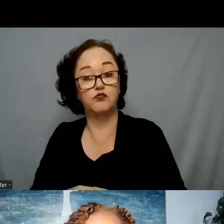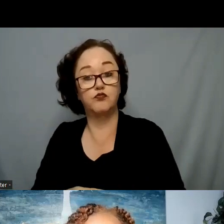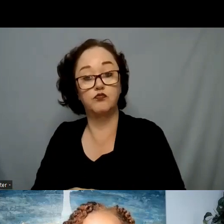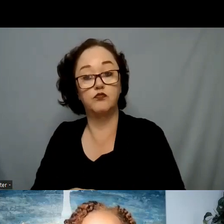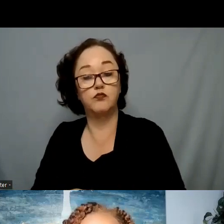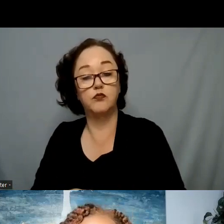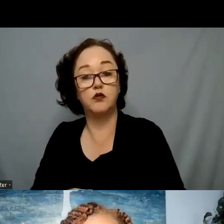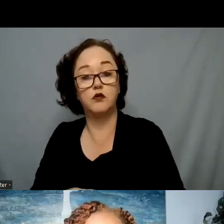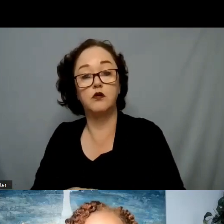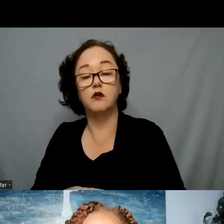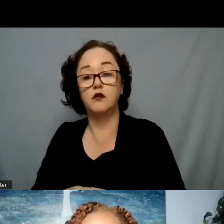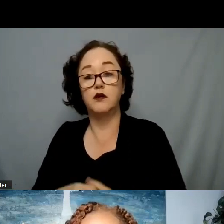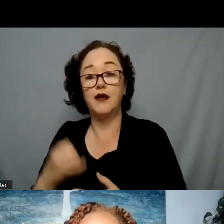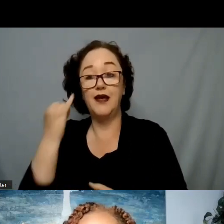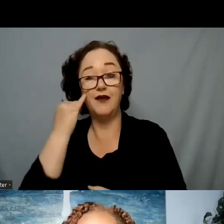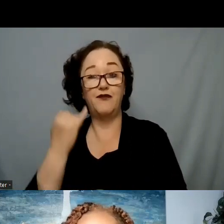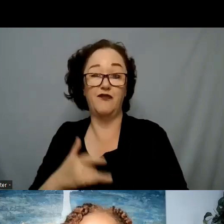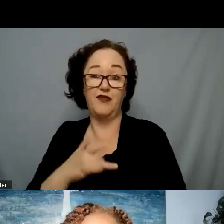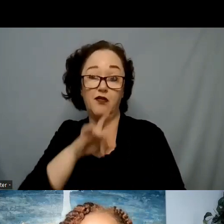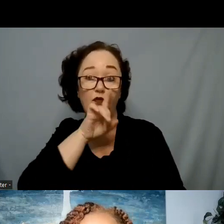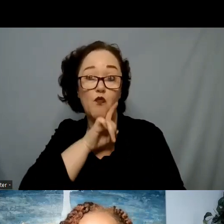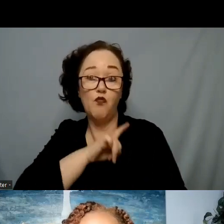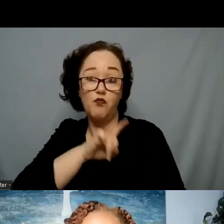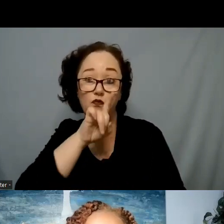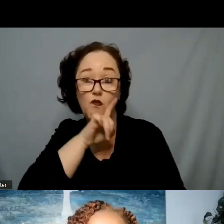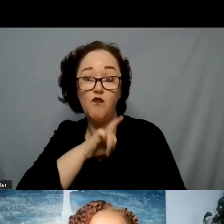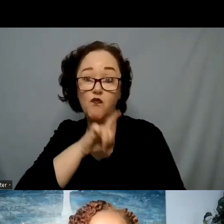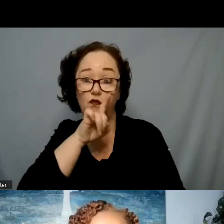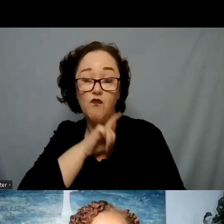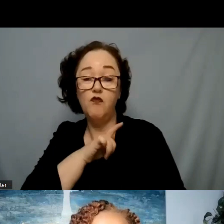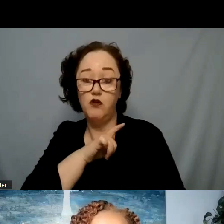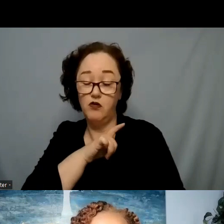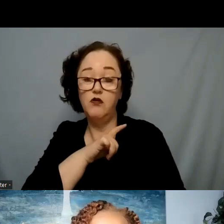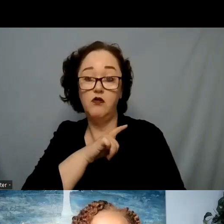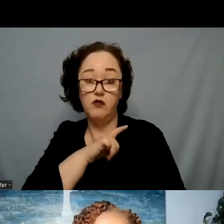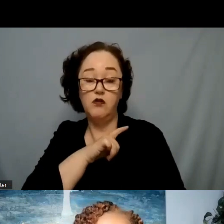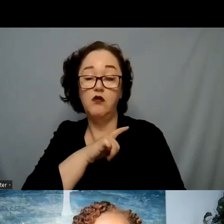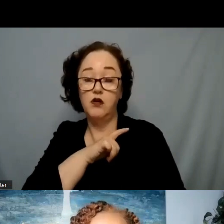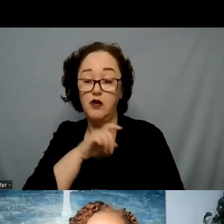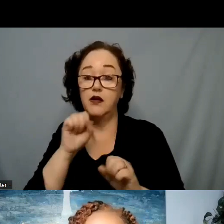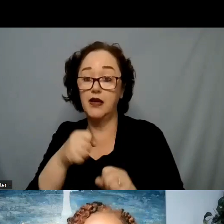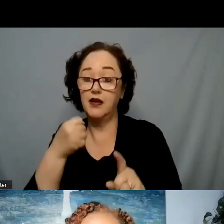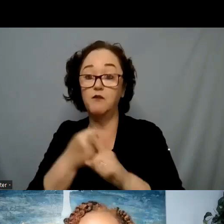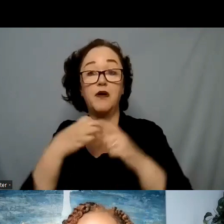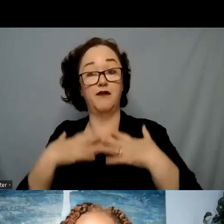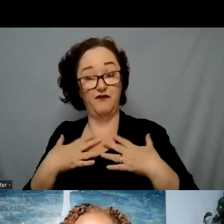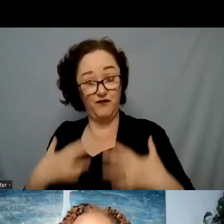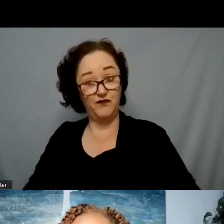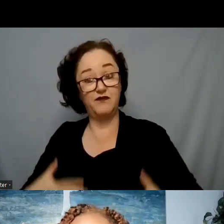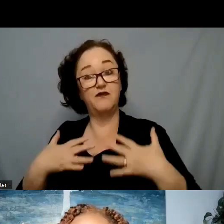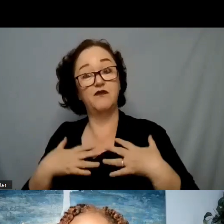because feelings of loneliness like and all of those things that it can have an impact on your physical body as well